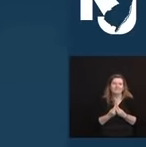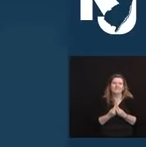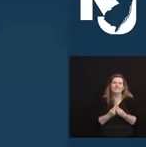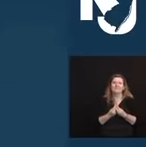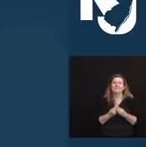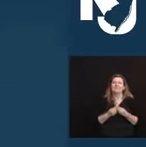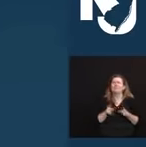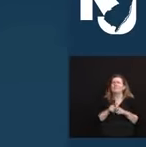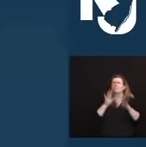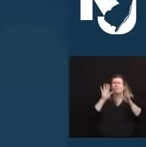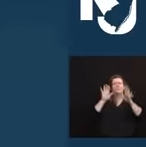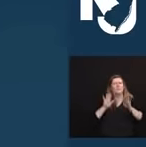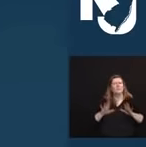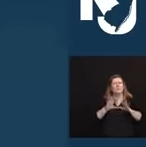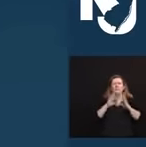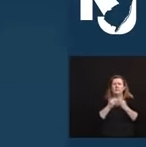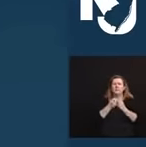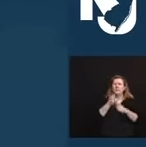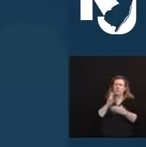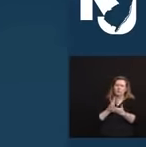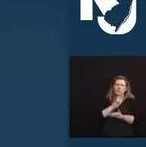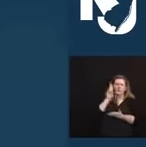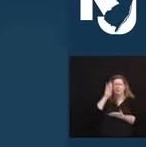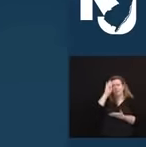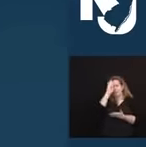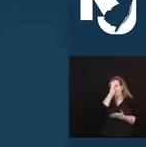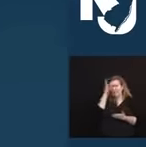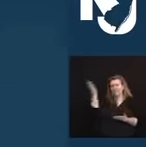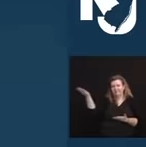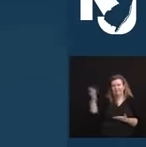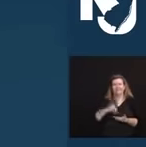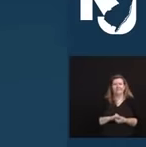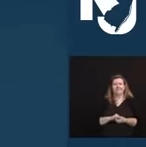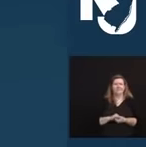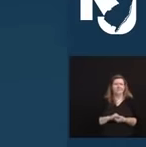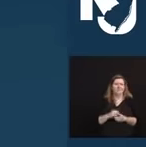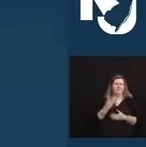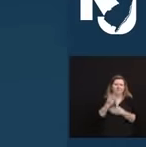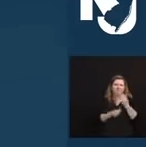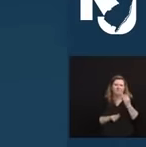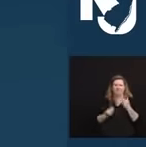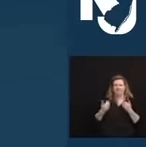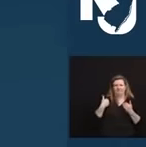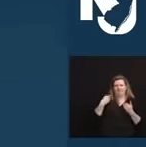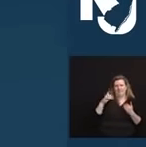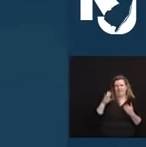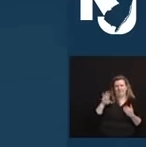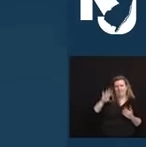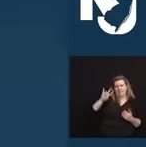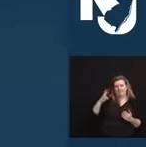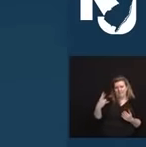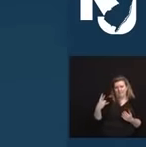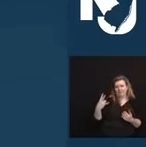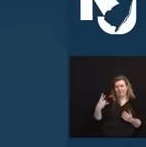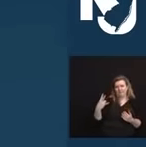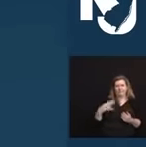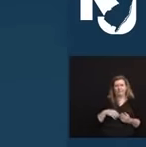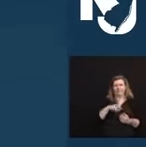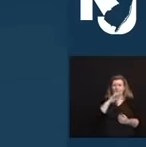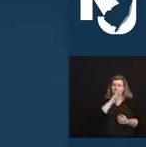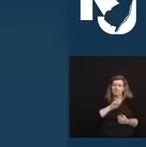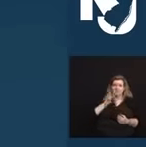at University Hospital. San passed away on December 7th, and she was just 60 years old.